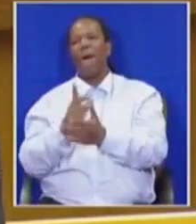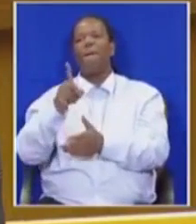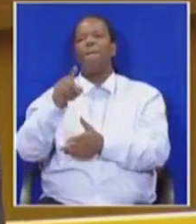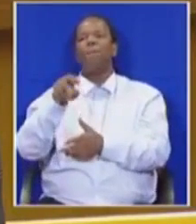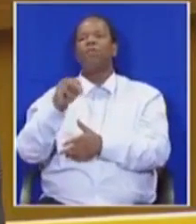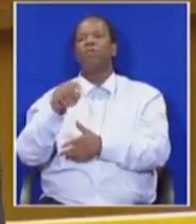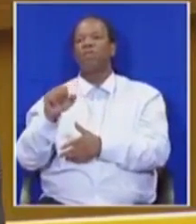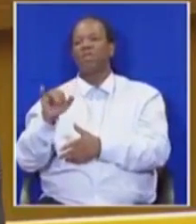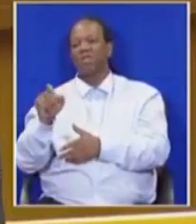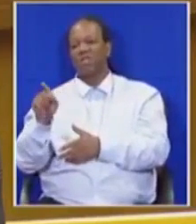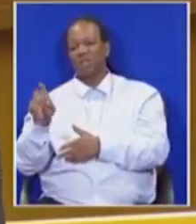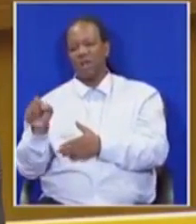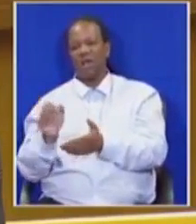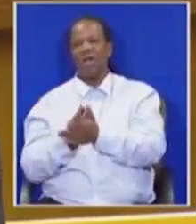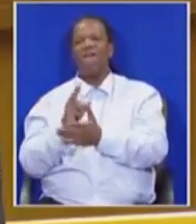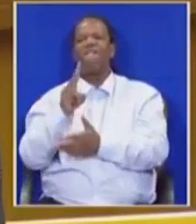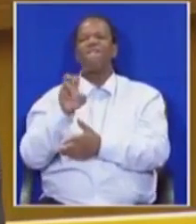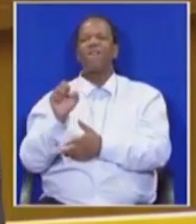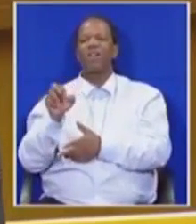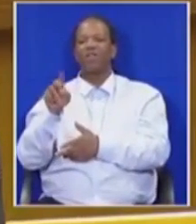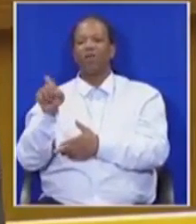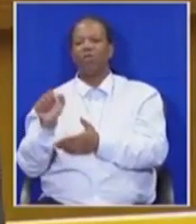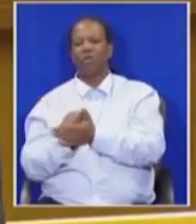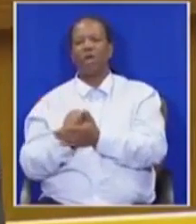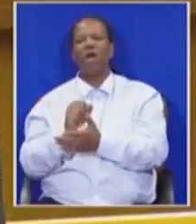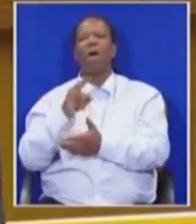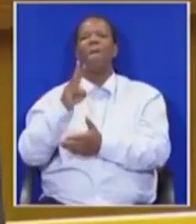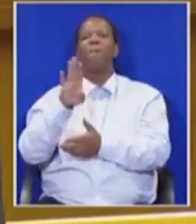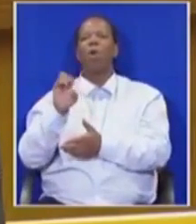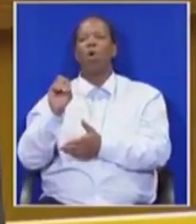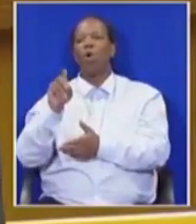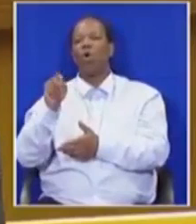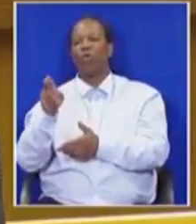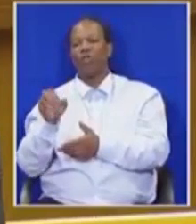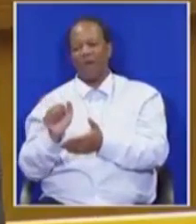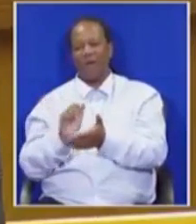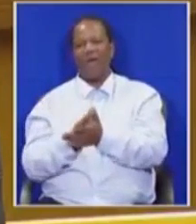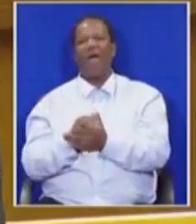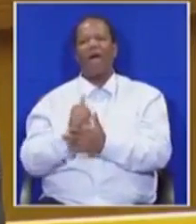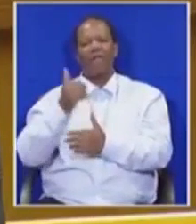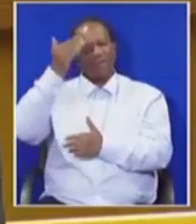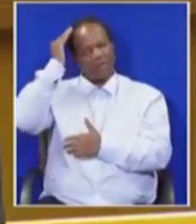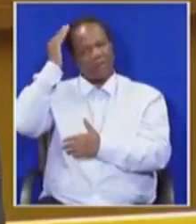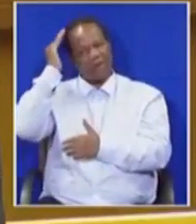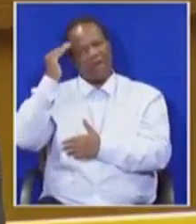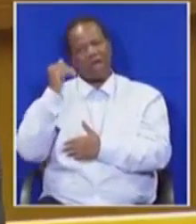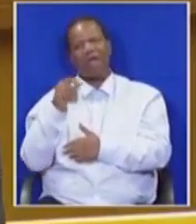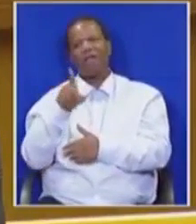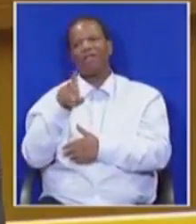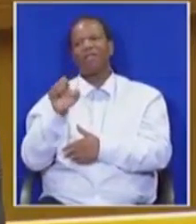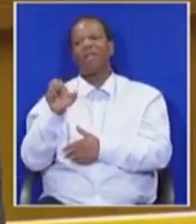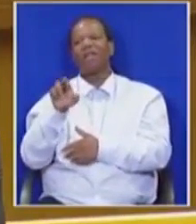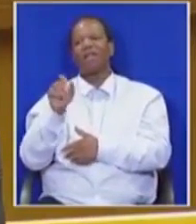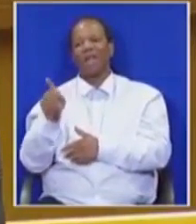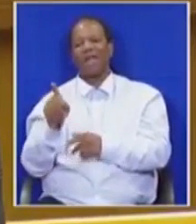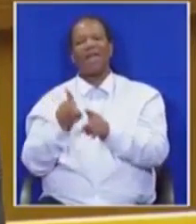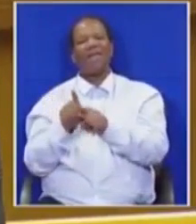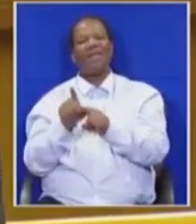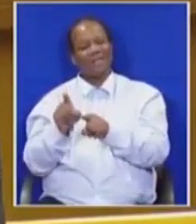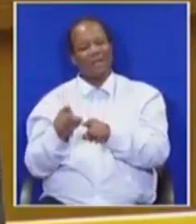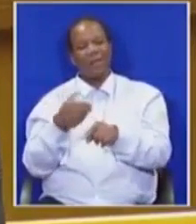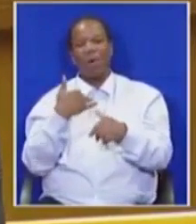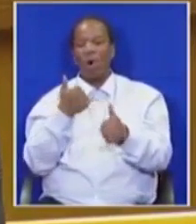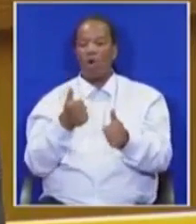Herzog, Fairwood, Boota, even Dietlark, all labored on the Van Riebeck assumption